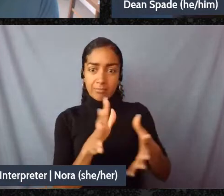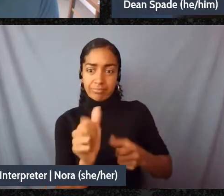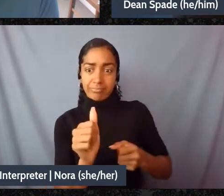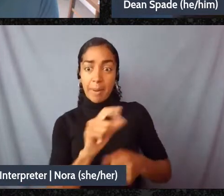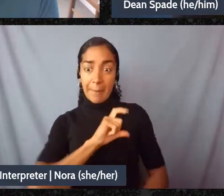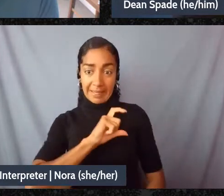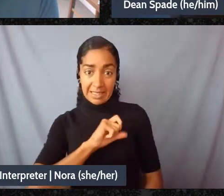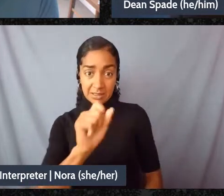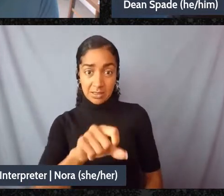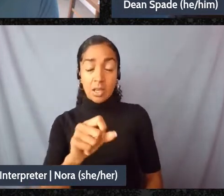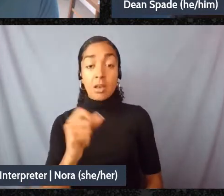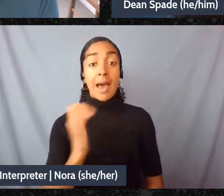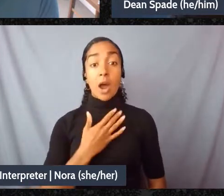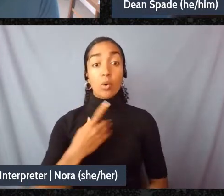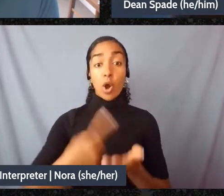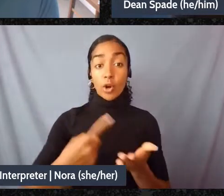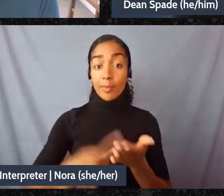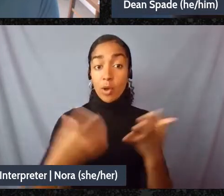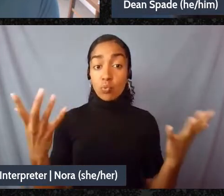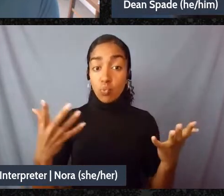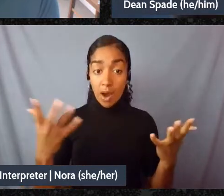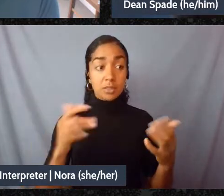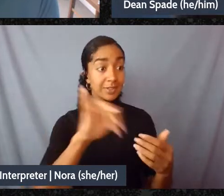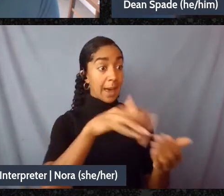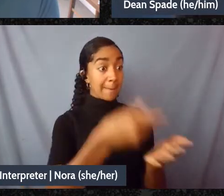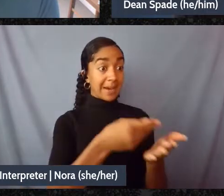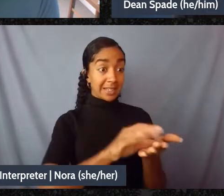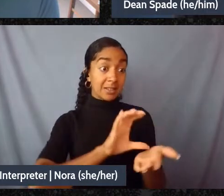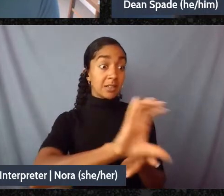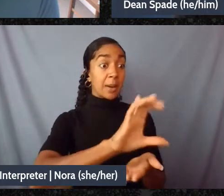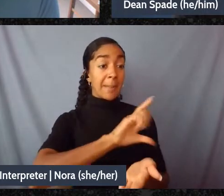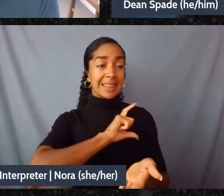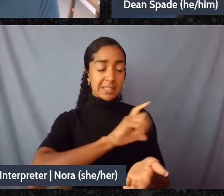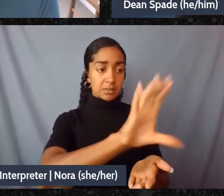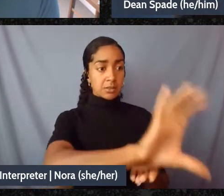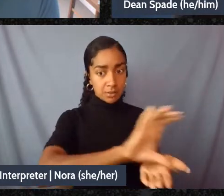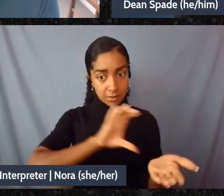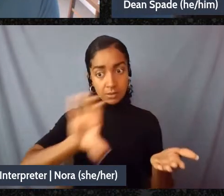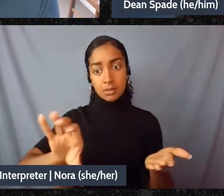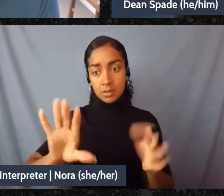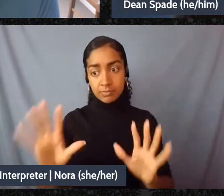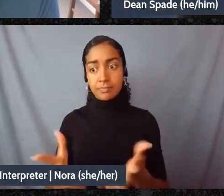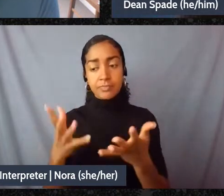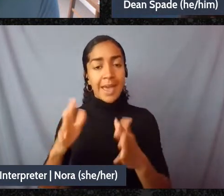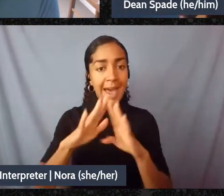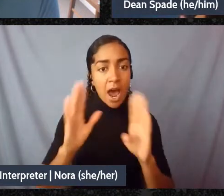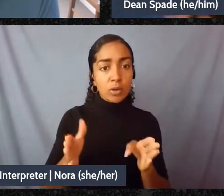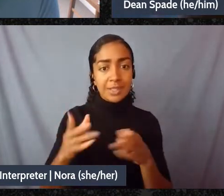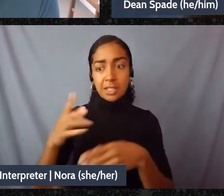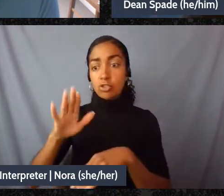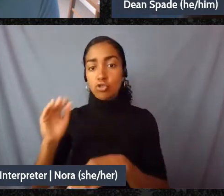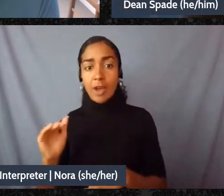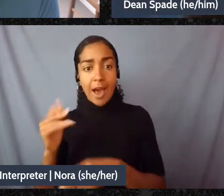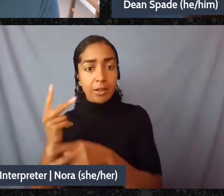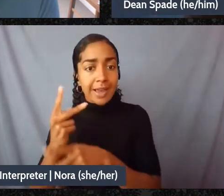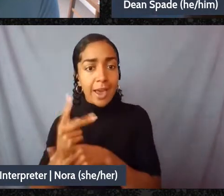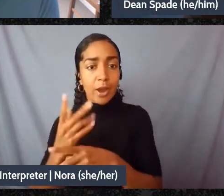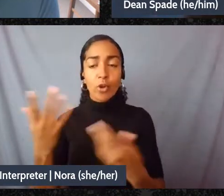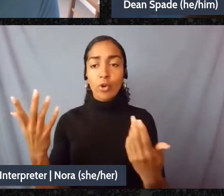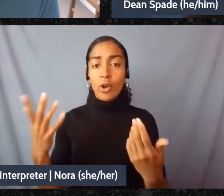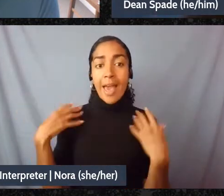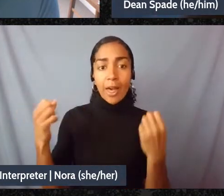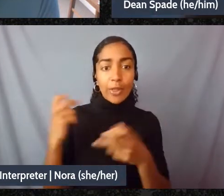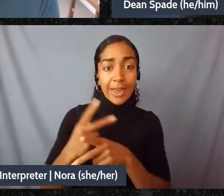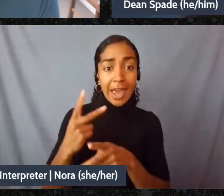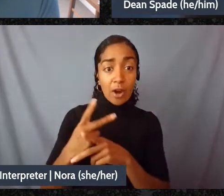argument is always and give you know let's move that money to housing child care health care but I don't like believe that that's going to be